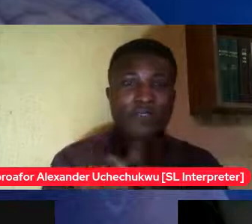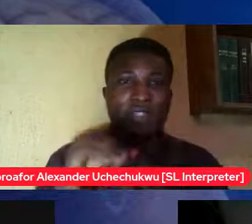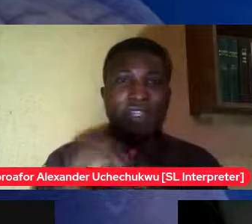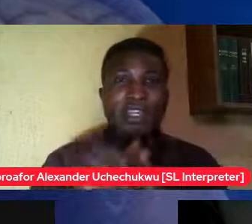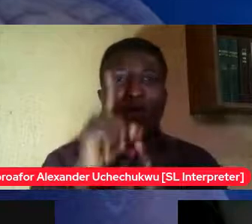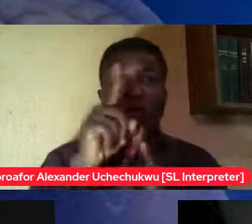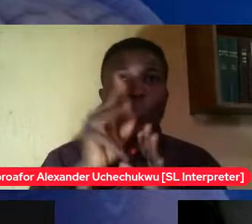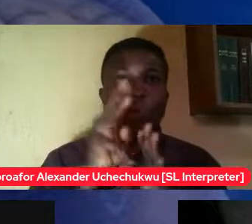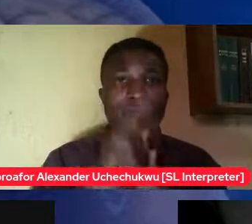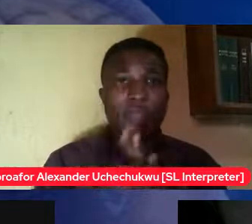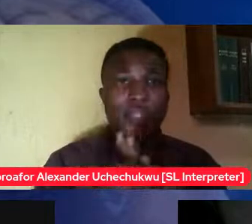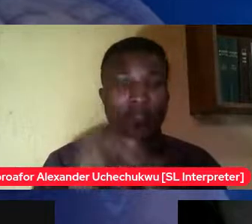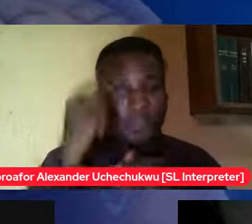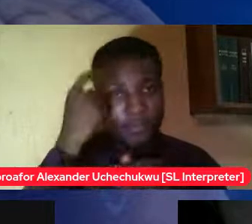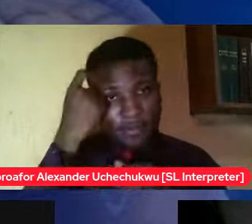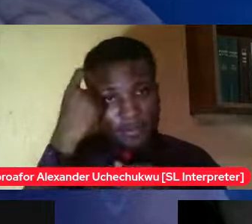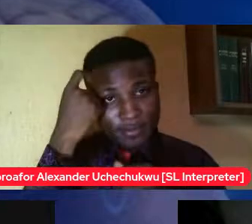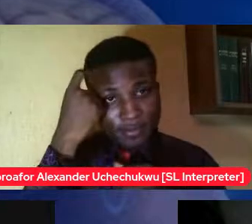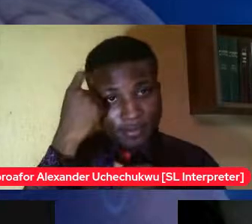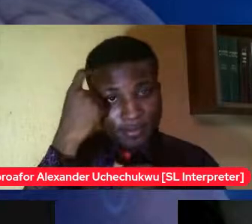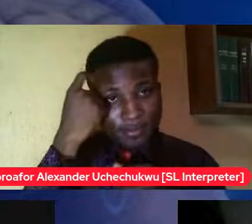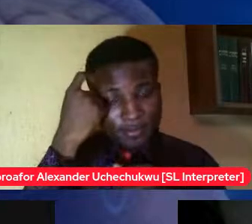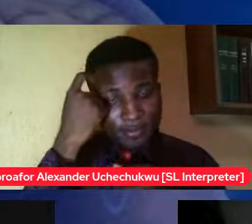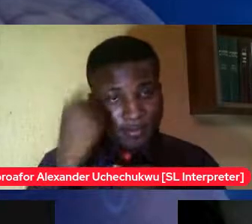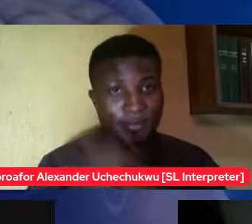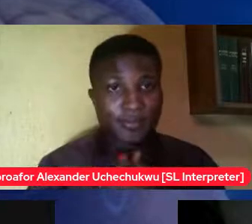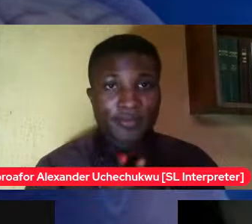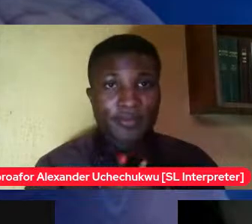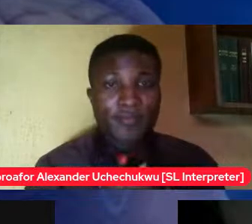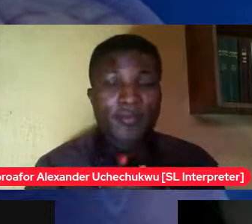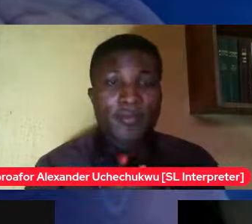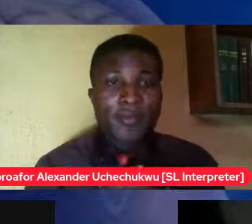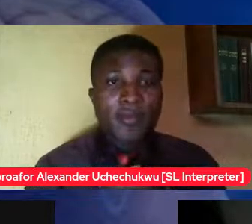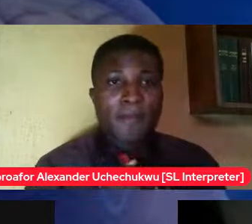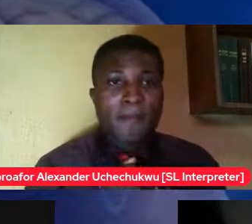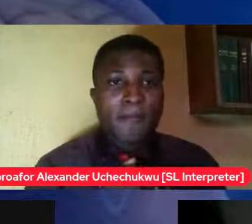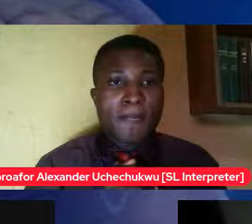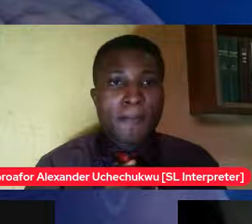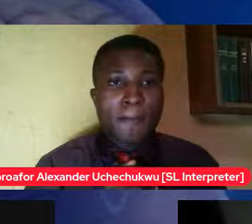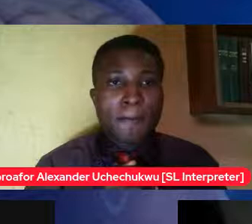question the last question right yes on rejection